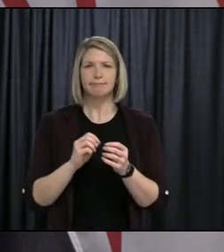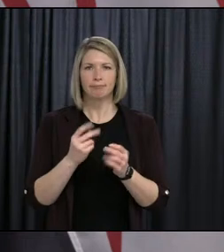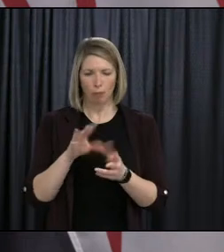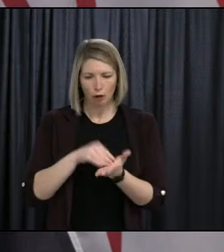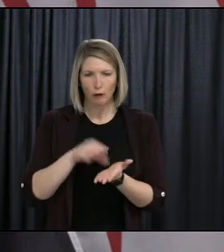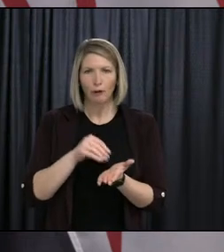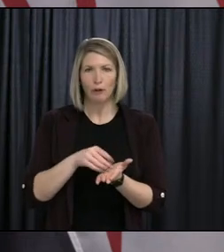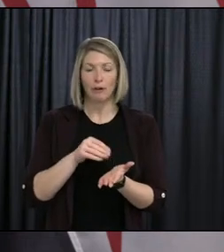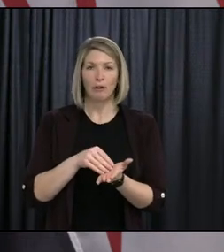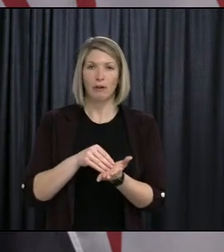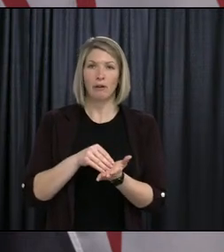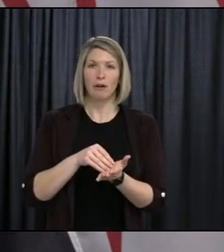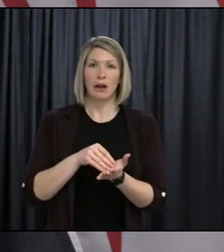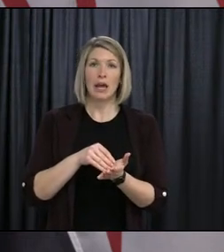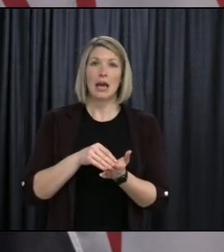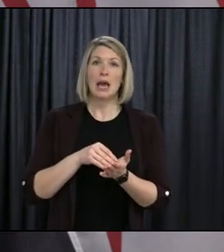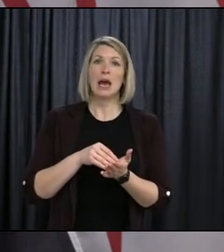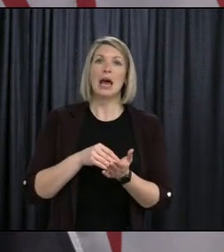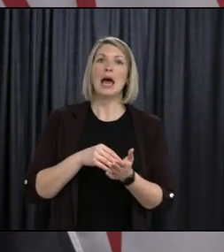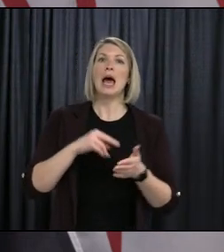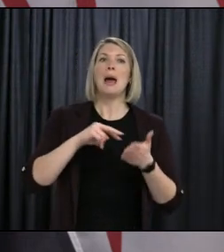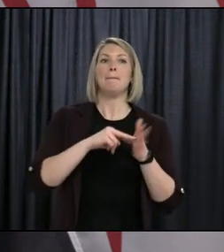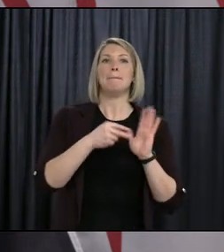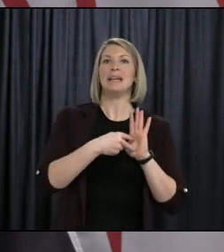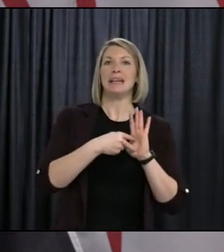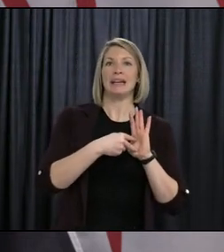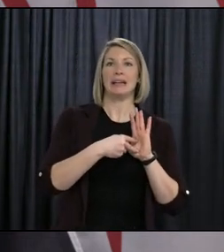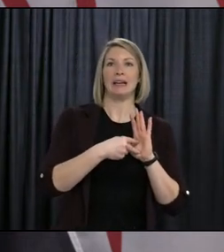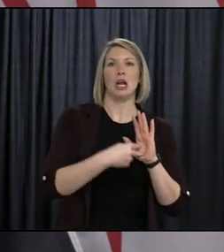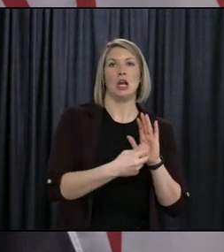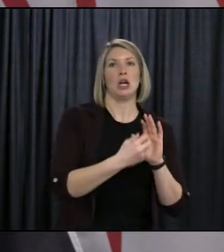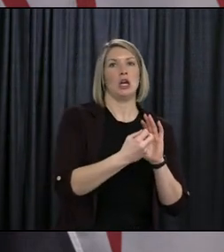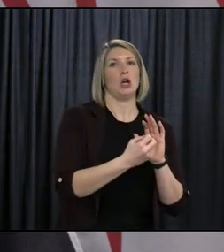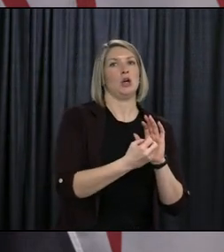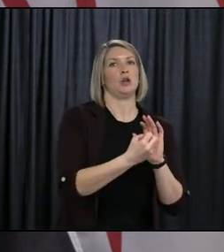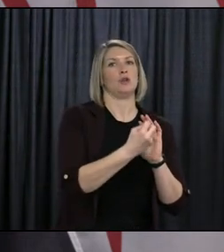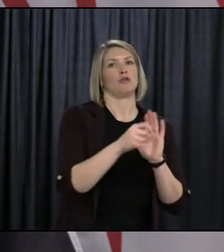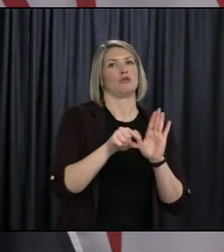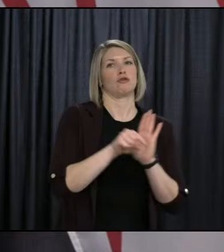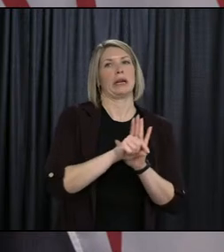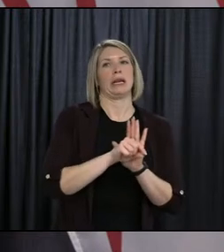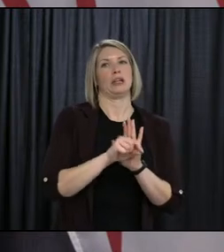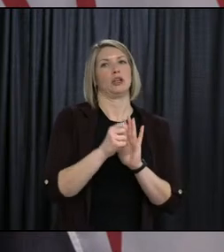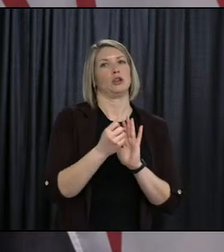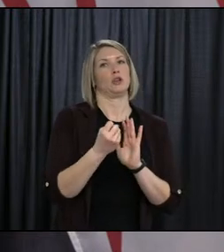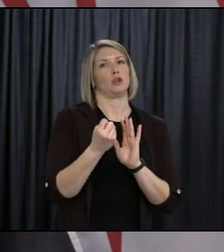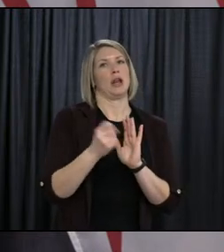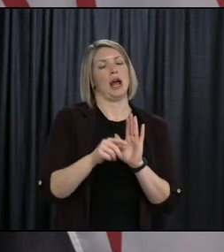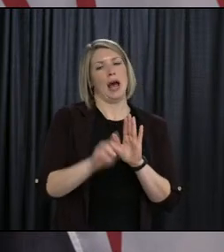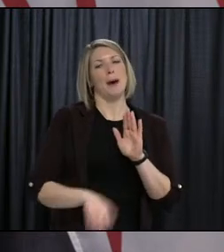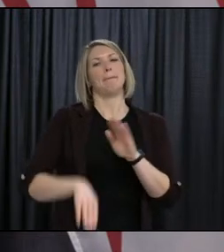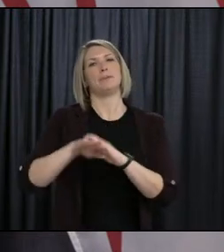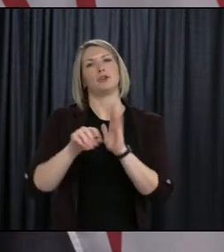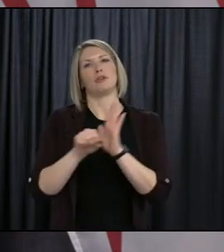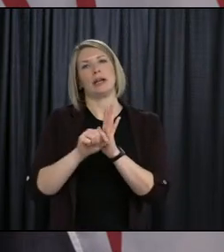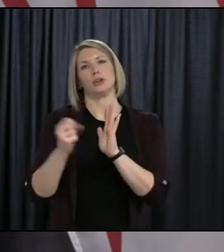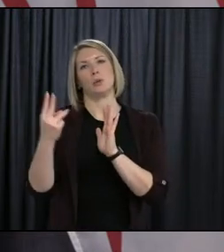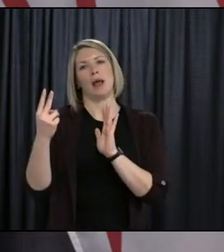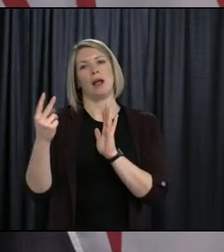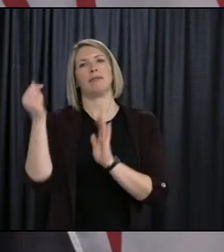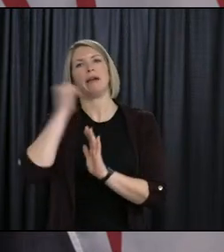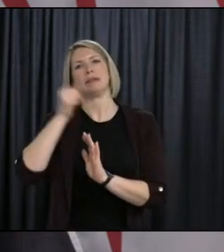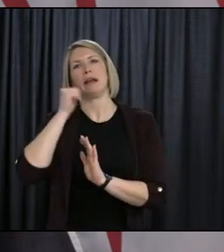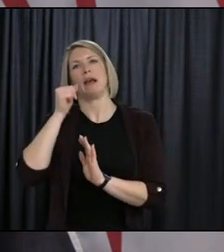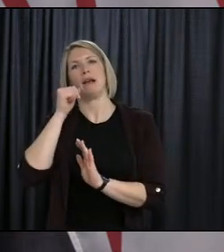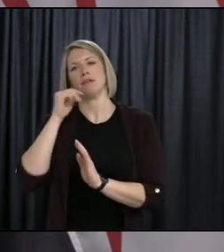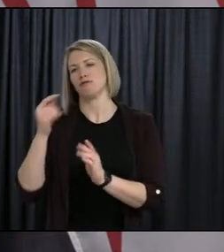schedule. Now, that doesn't mean they're online for 300 minutes a day. That would look like, it could look like,